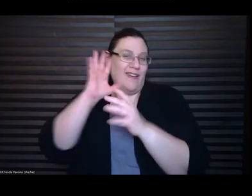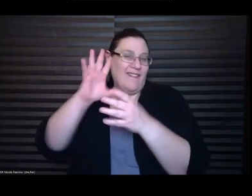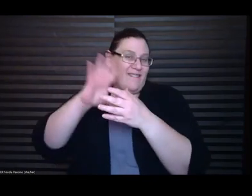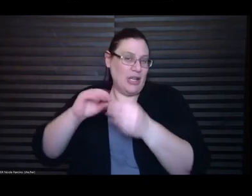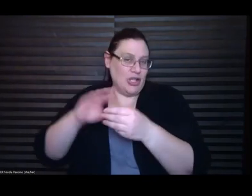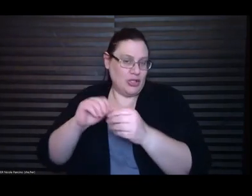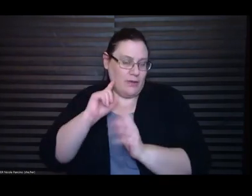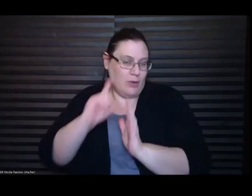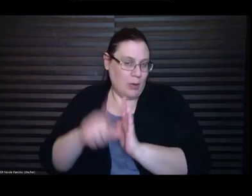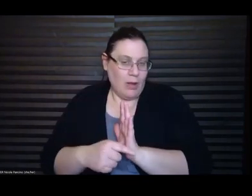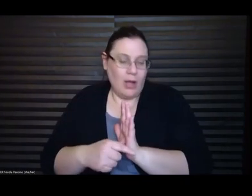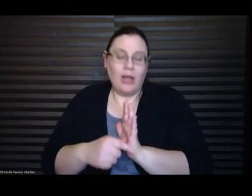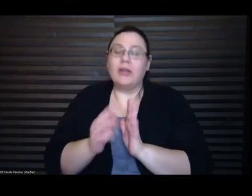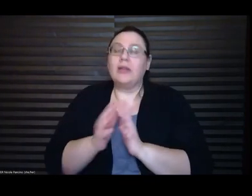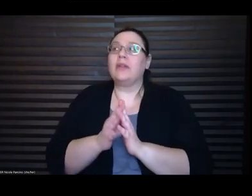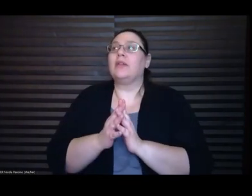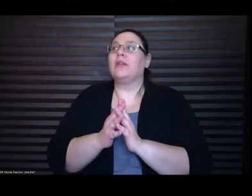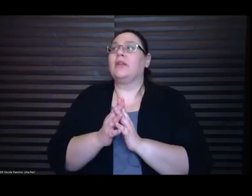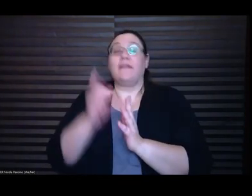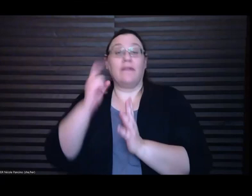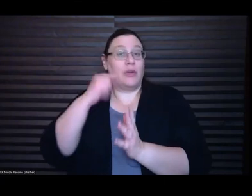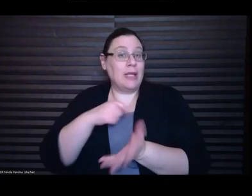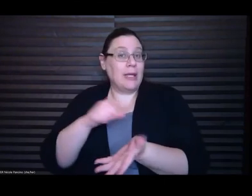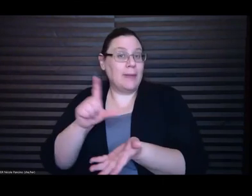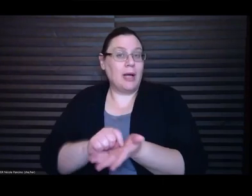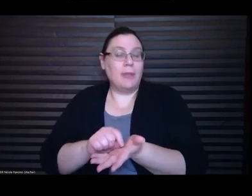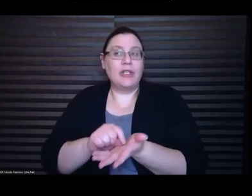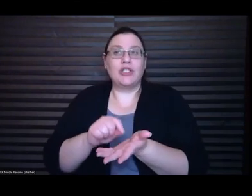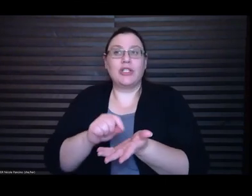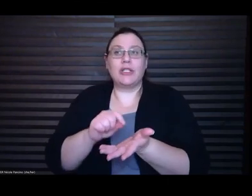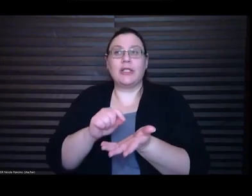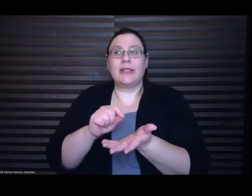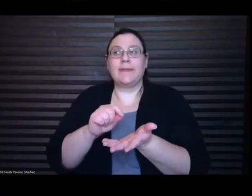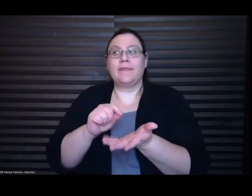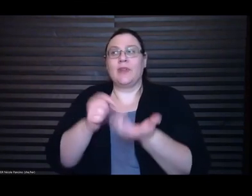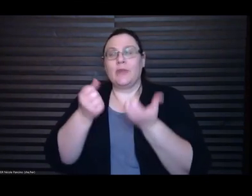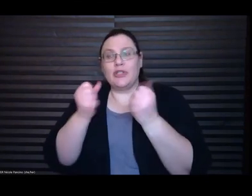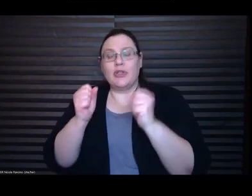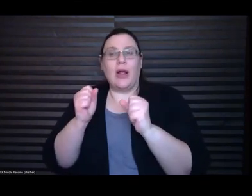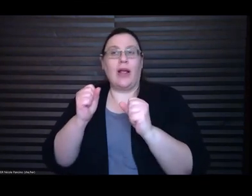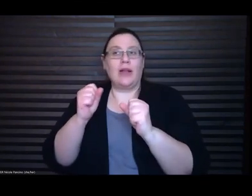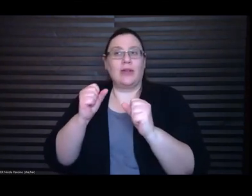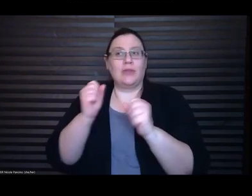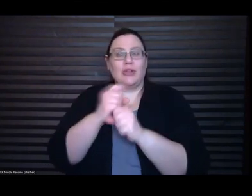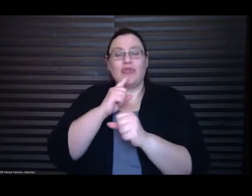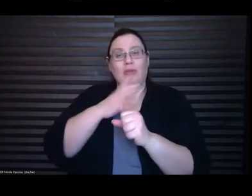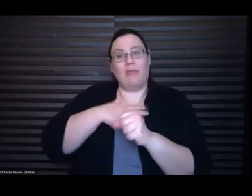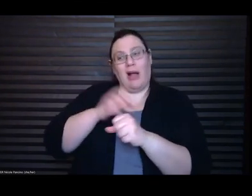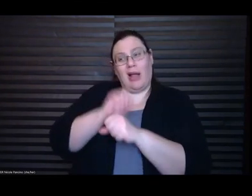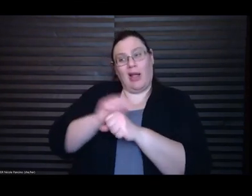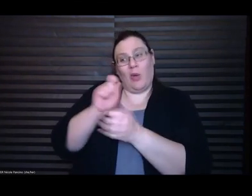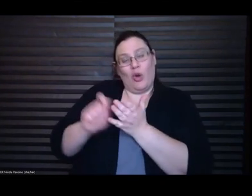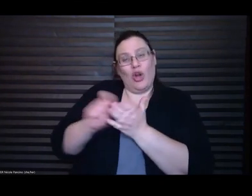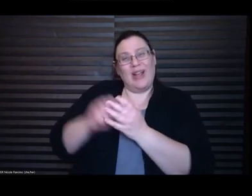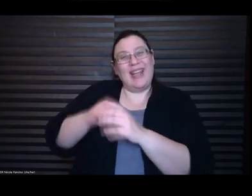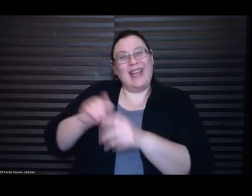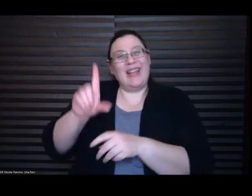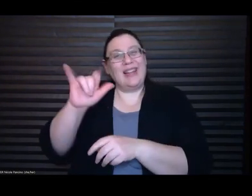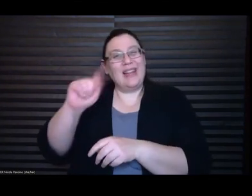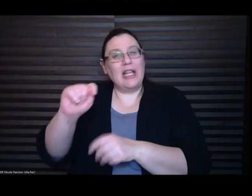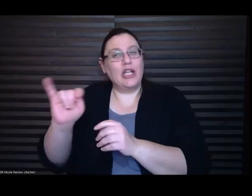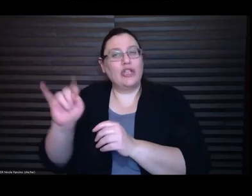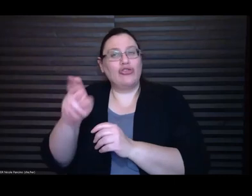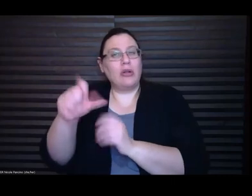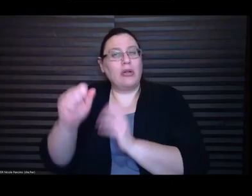trying to get my work into literary journals that I really loved and they were the first outlets that really